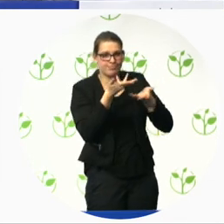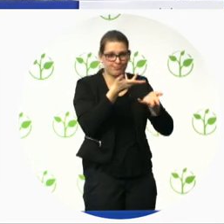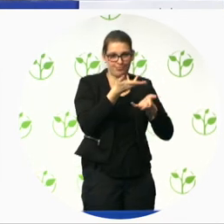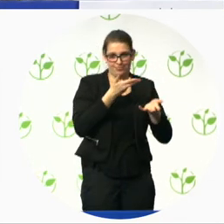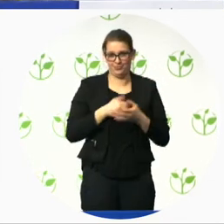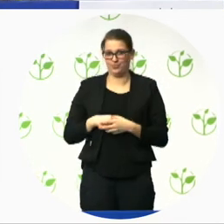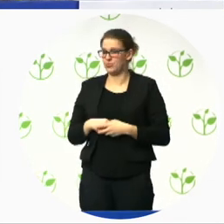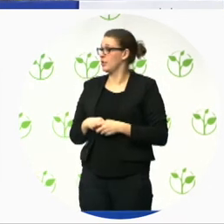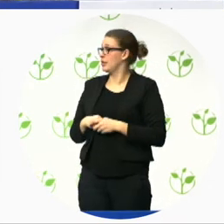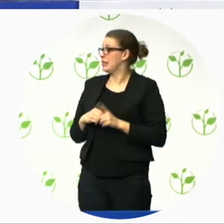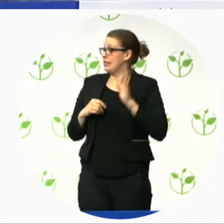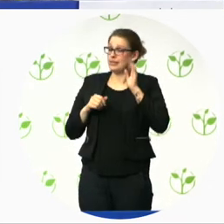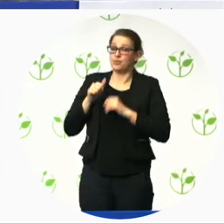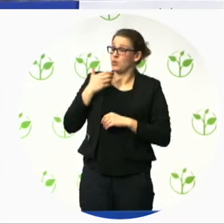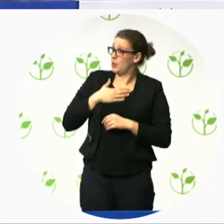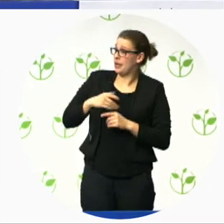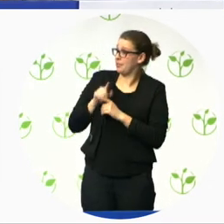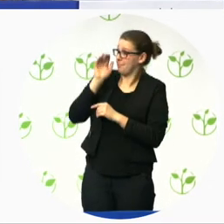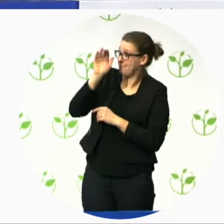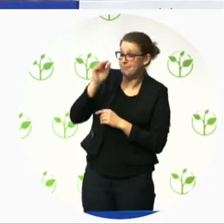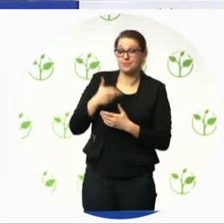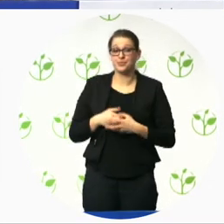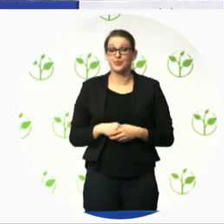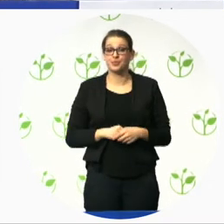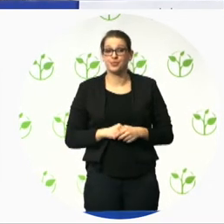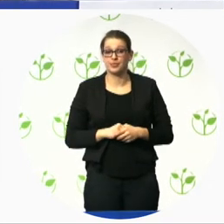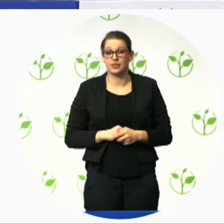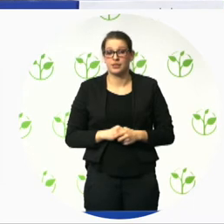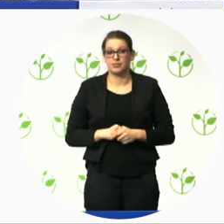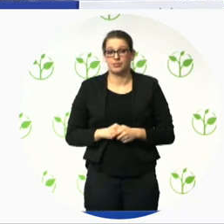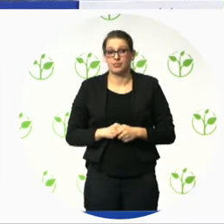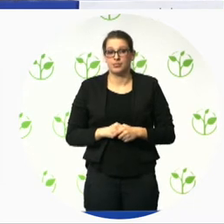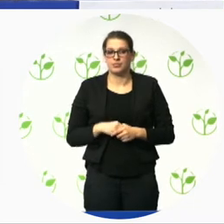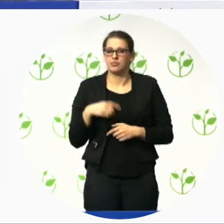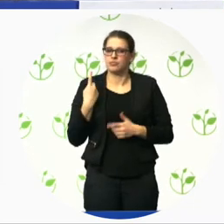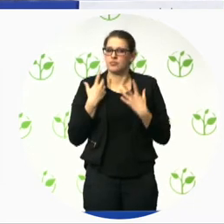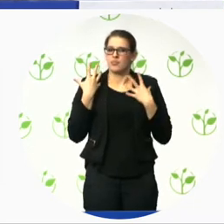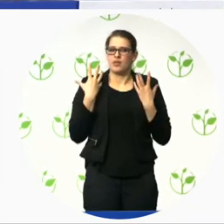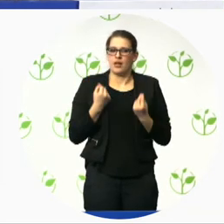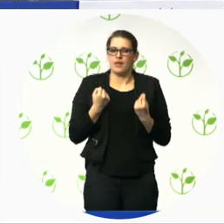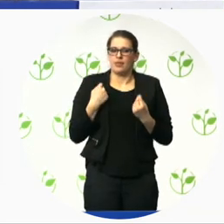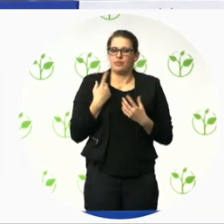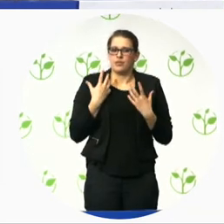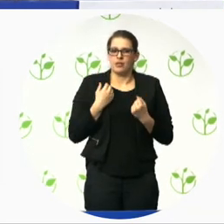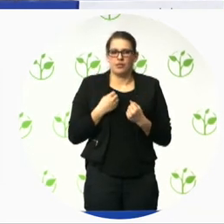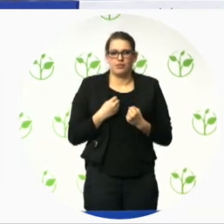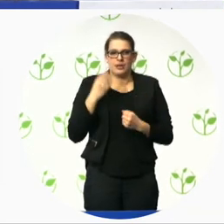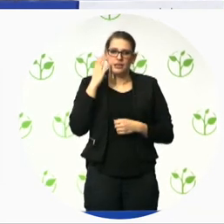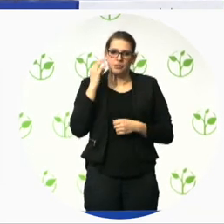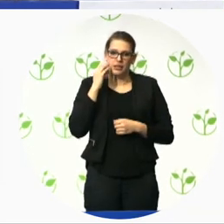compliment thank you our experience in Paraguay was that we